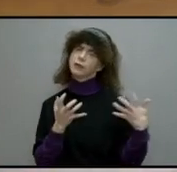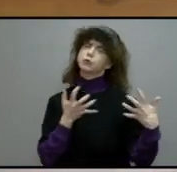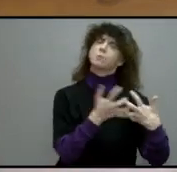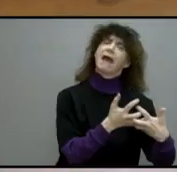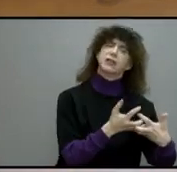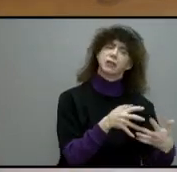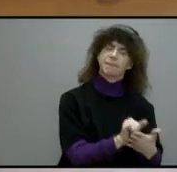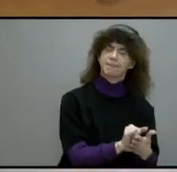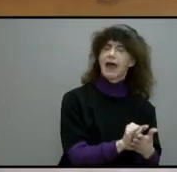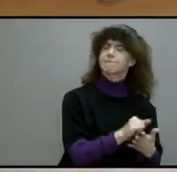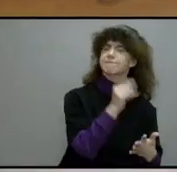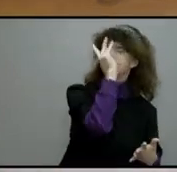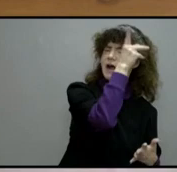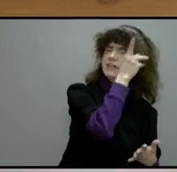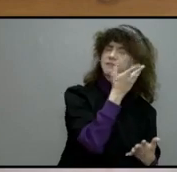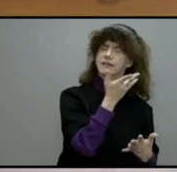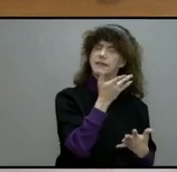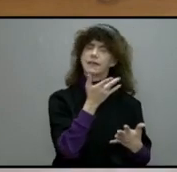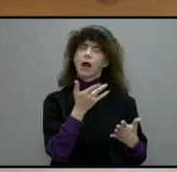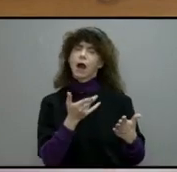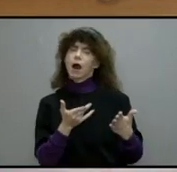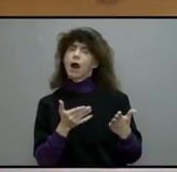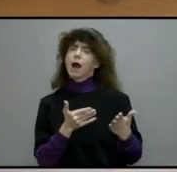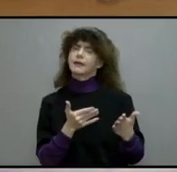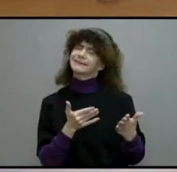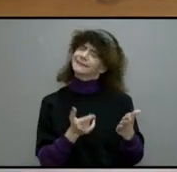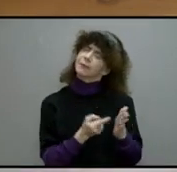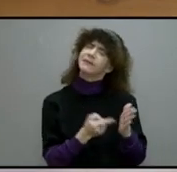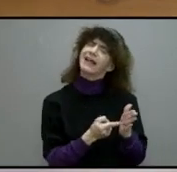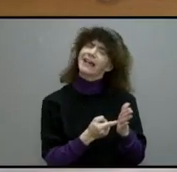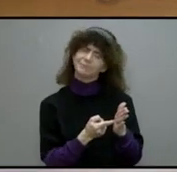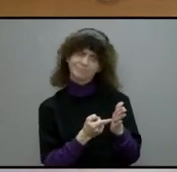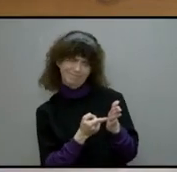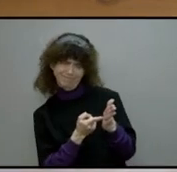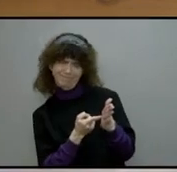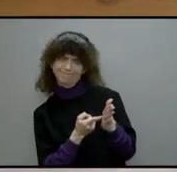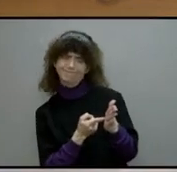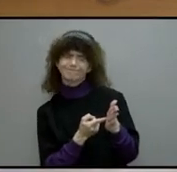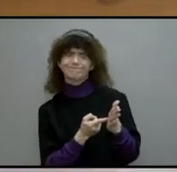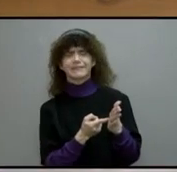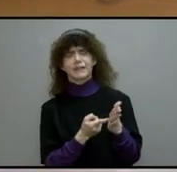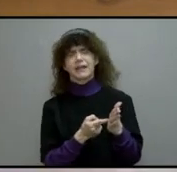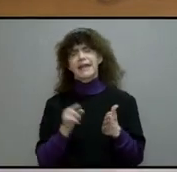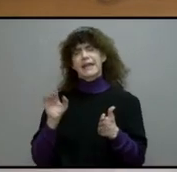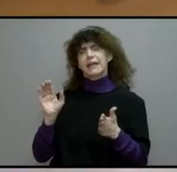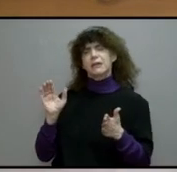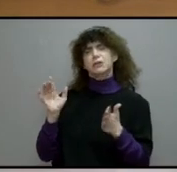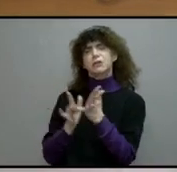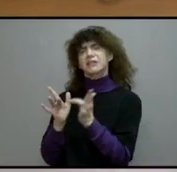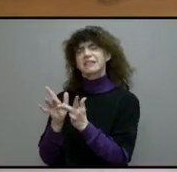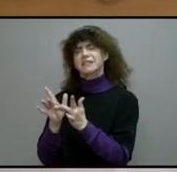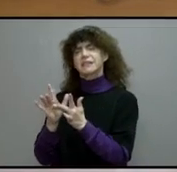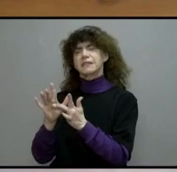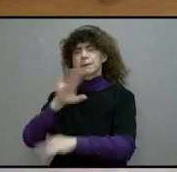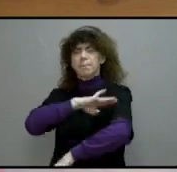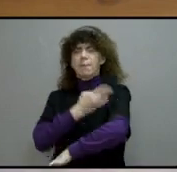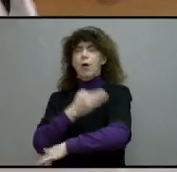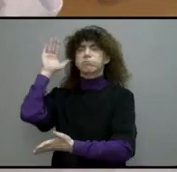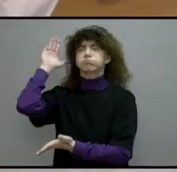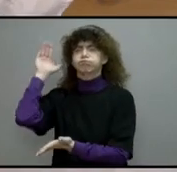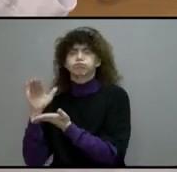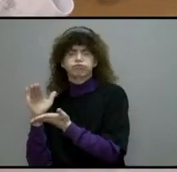to that cry, have often unknowingly dethroned Christ and elevated the social gospel,